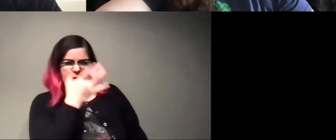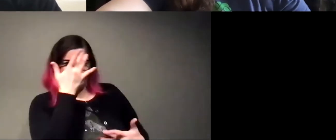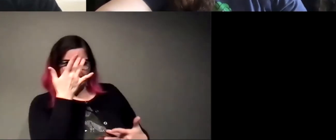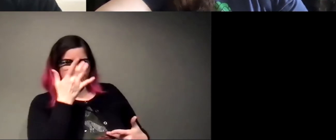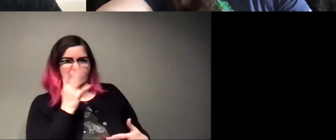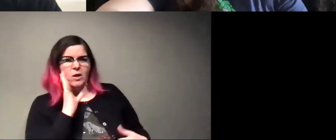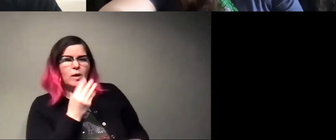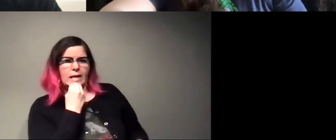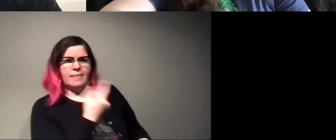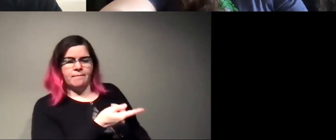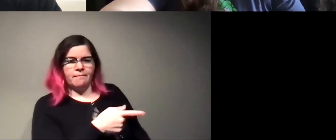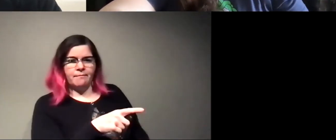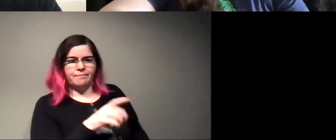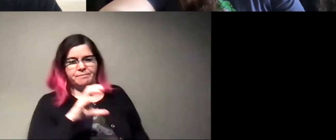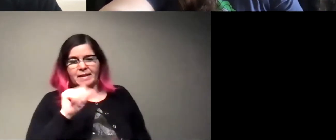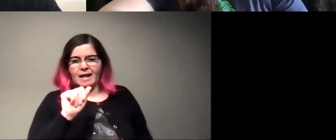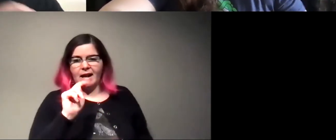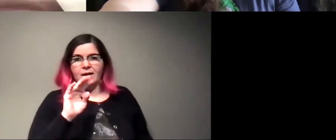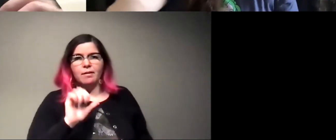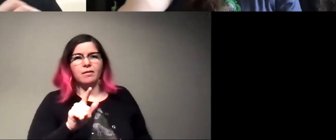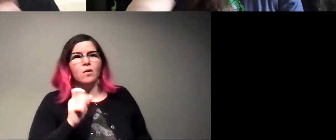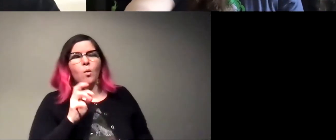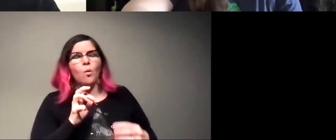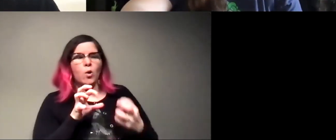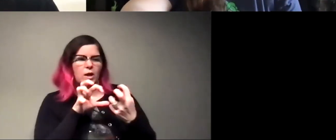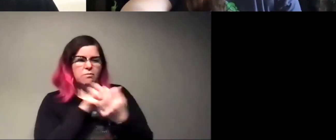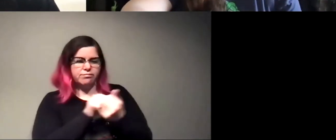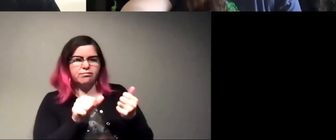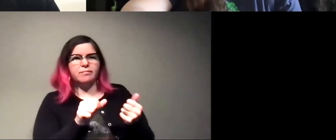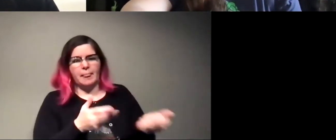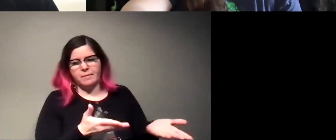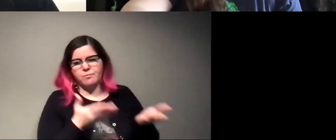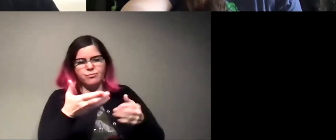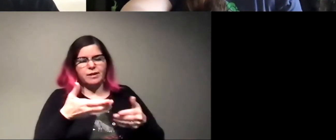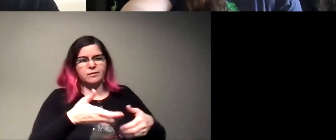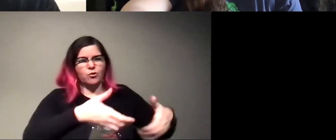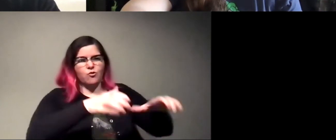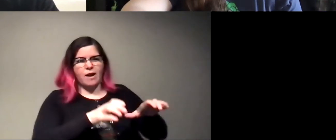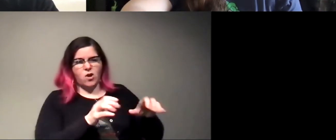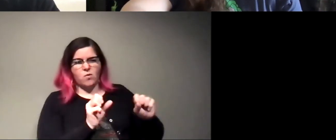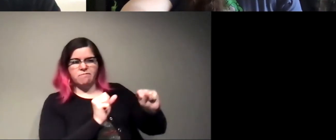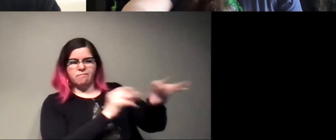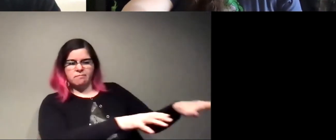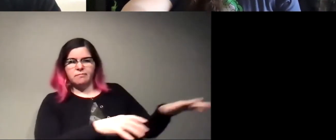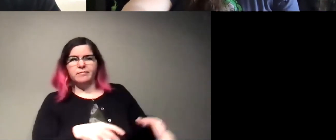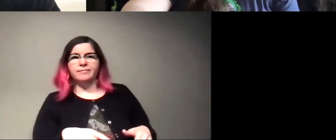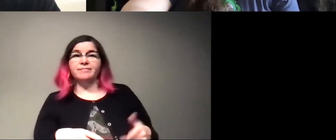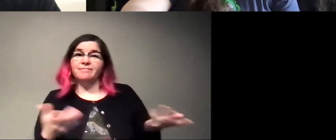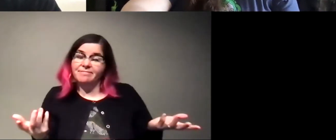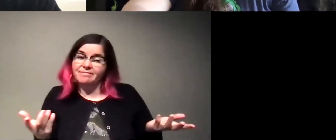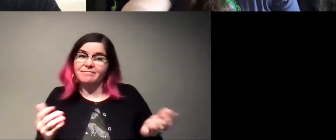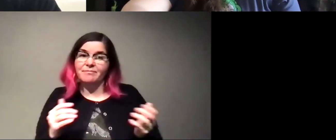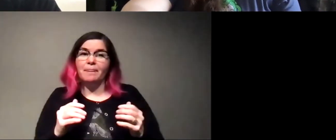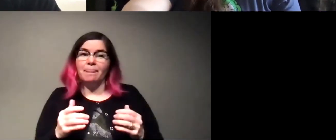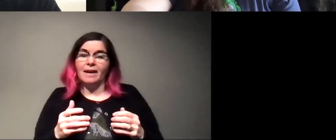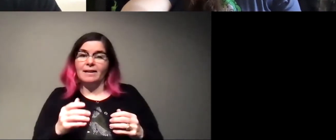cannibalize them. So they'll eat them or they'll pull them apart and then take them to those graveyard sites that we talked about. And this is a way that the ants can actually